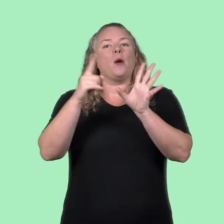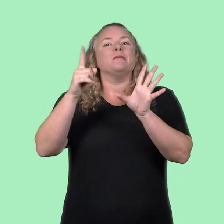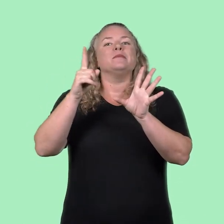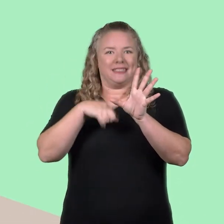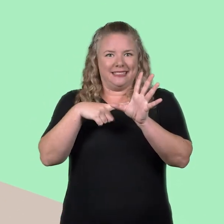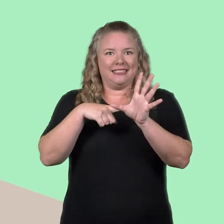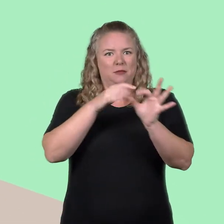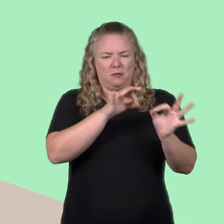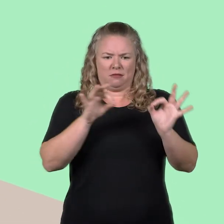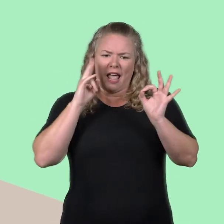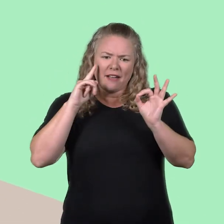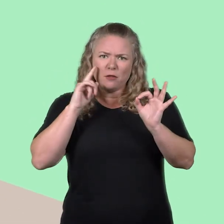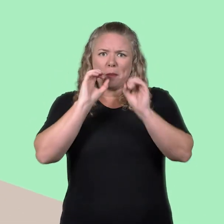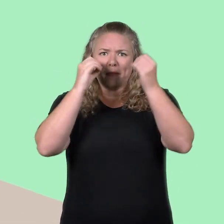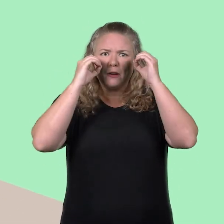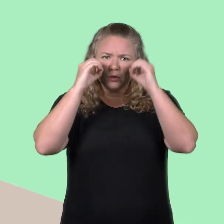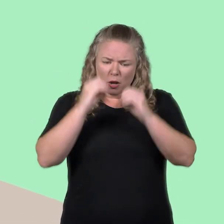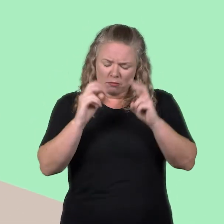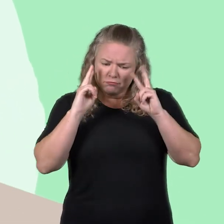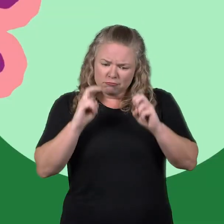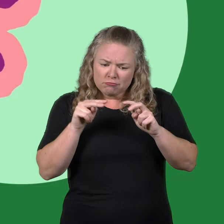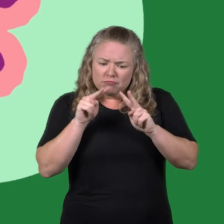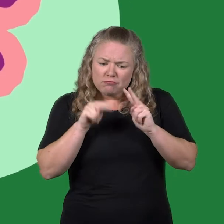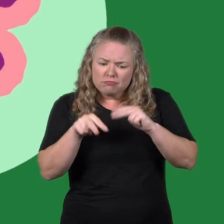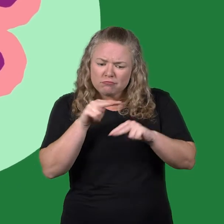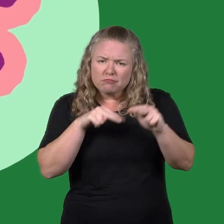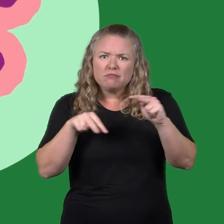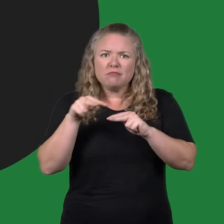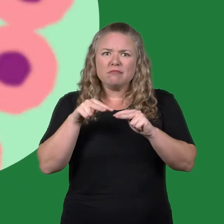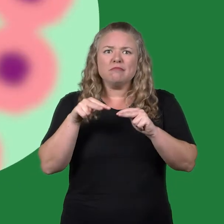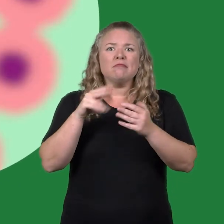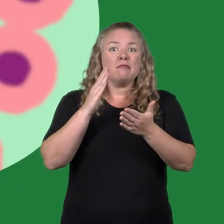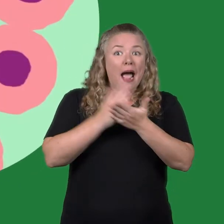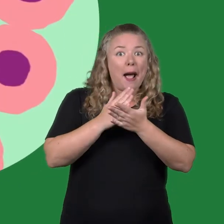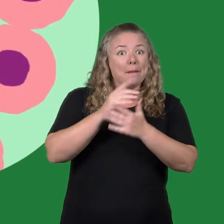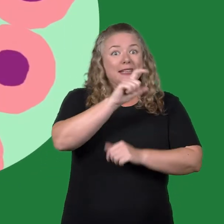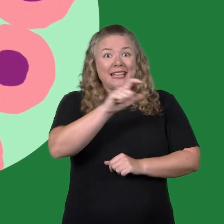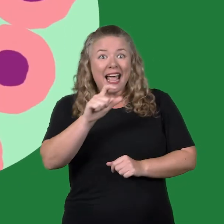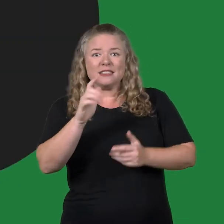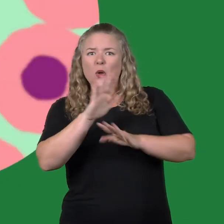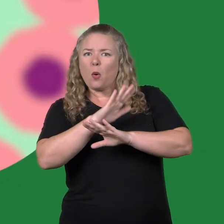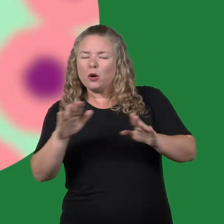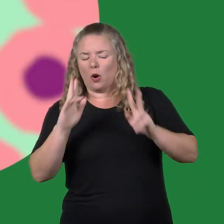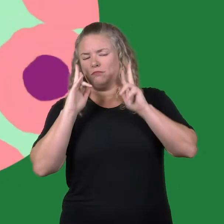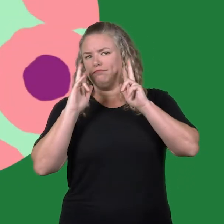They will look at the cells under a microscope and check if the lump is cancer or not.